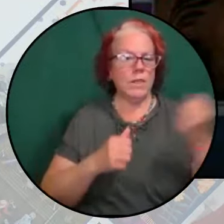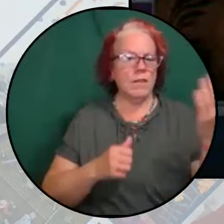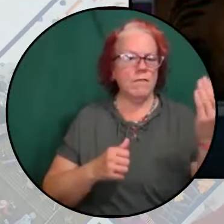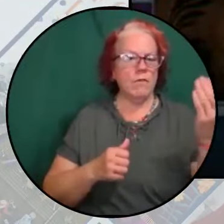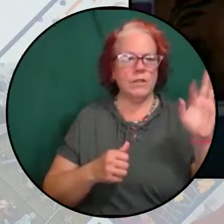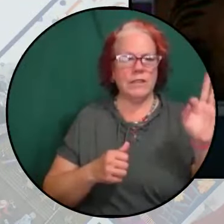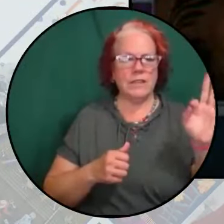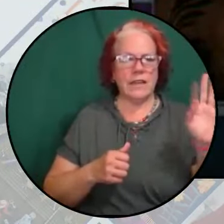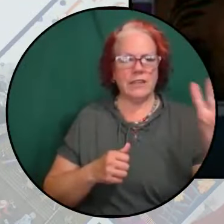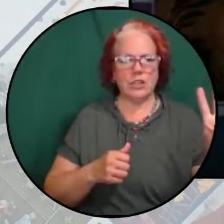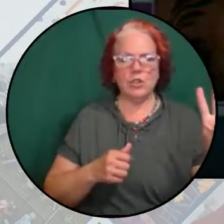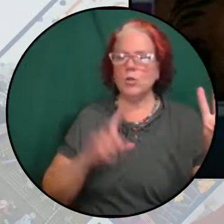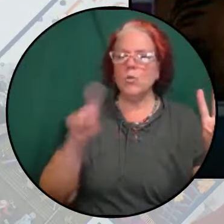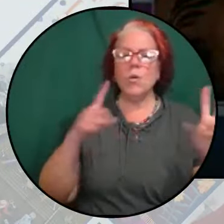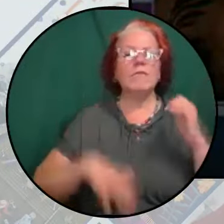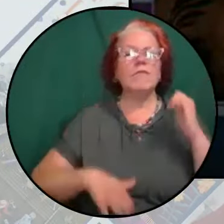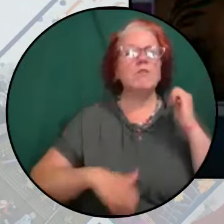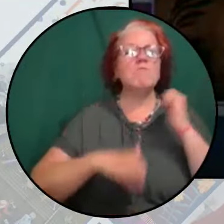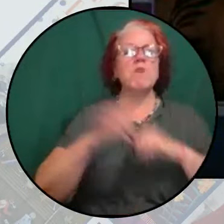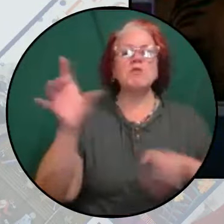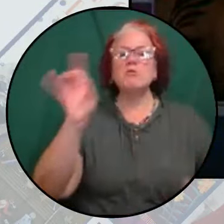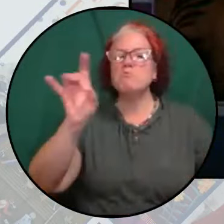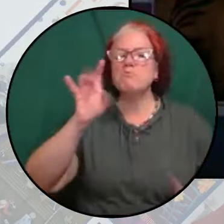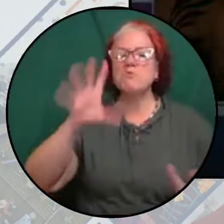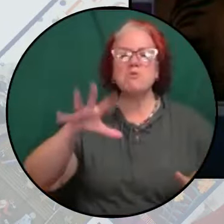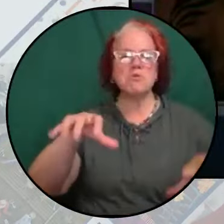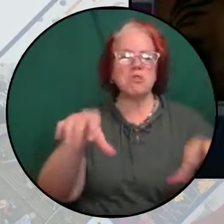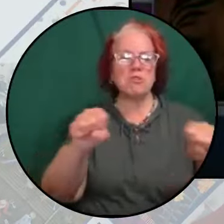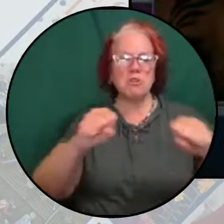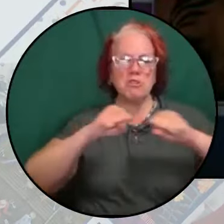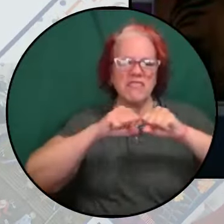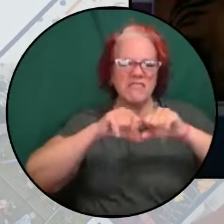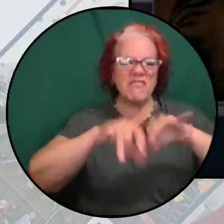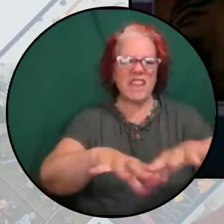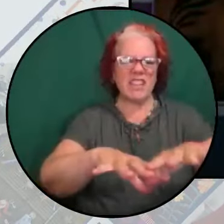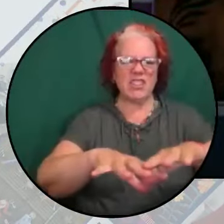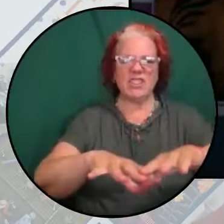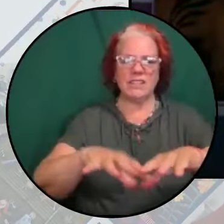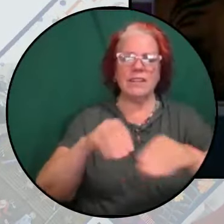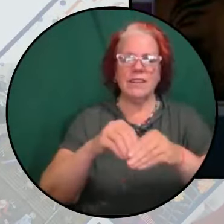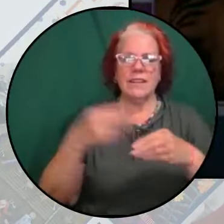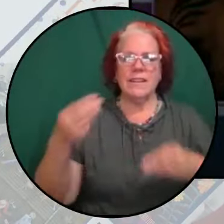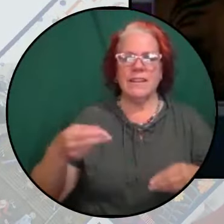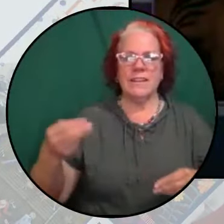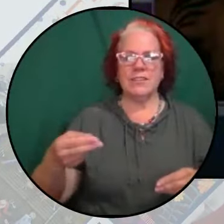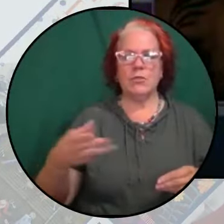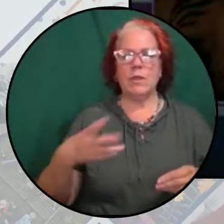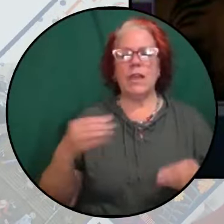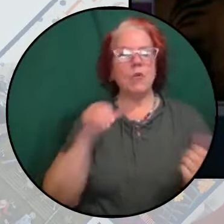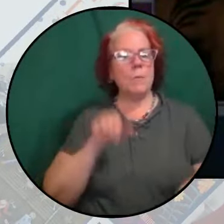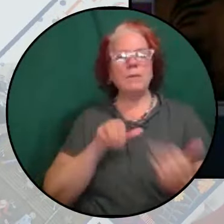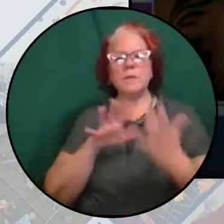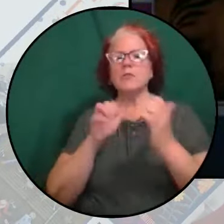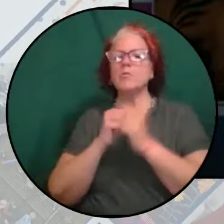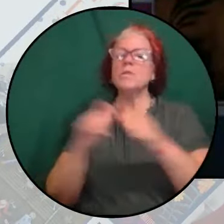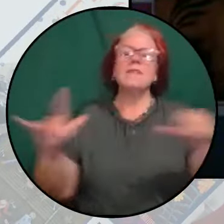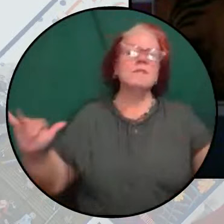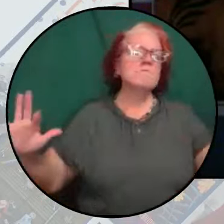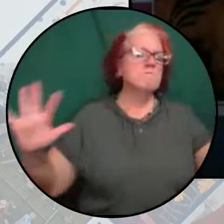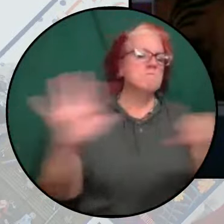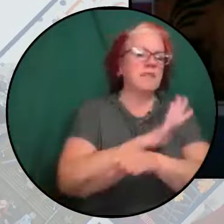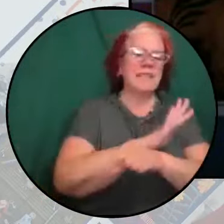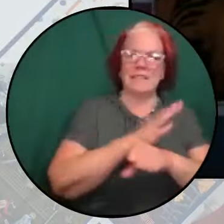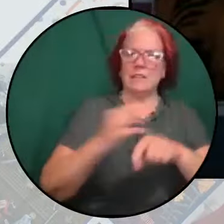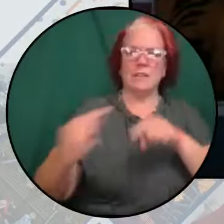brutal colonial invasions in recent history. And so it must be met with complete and incomparable struggle